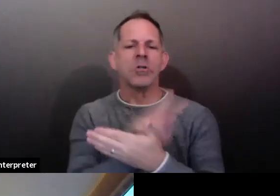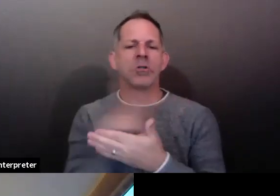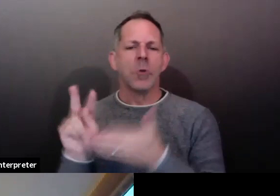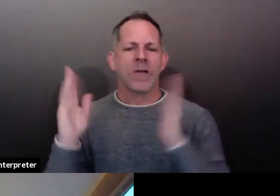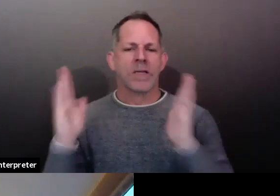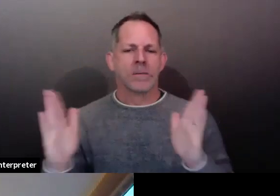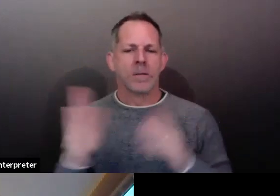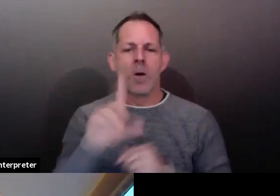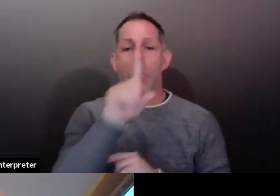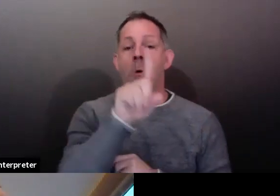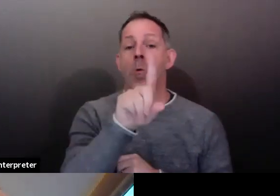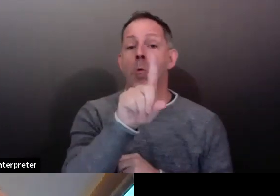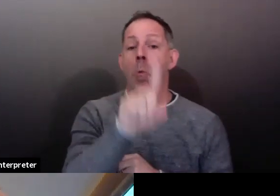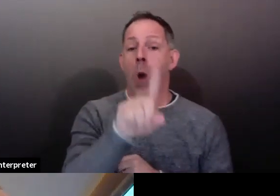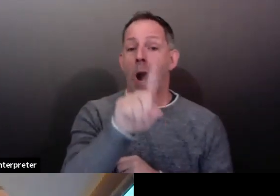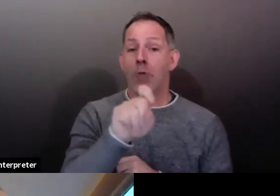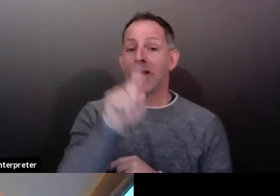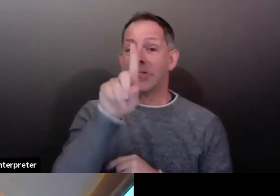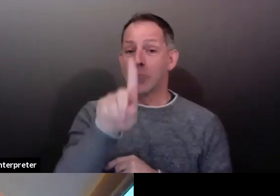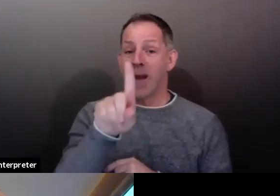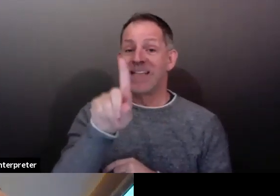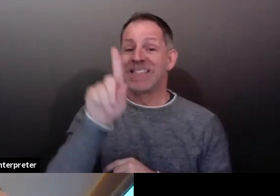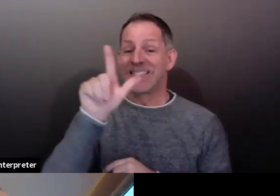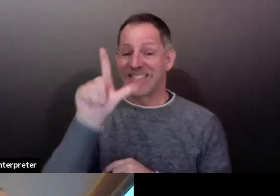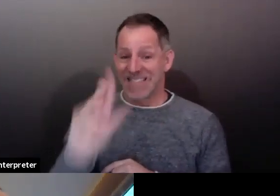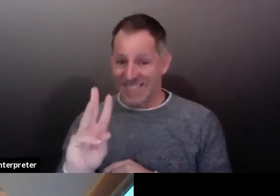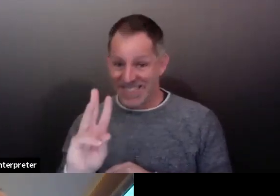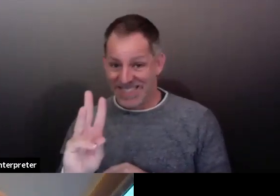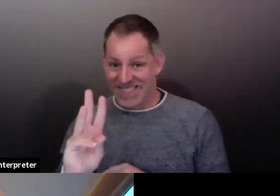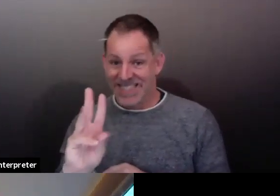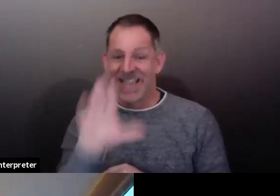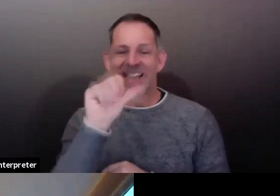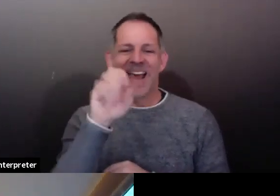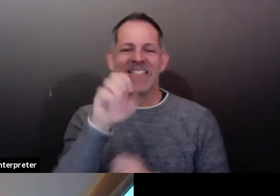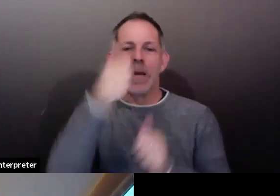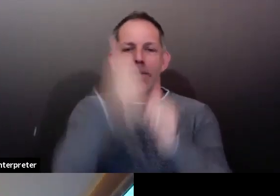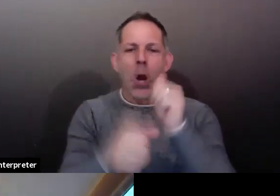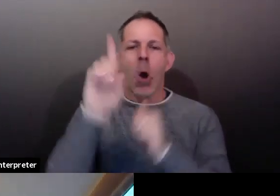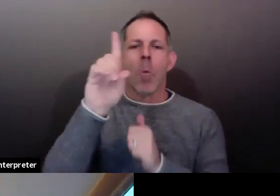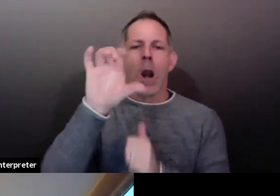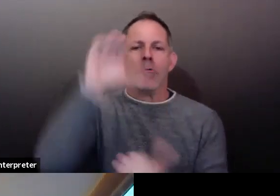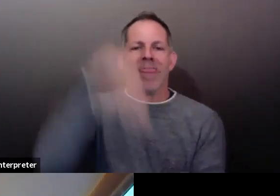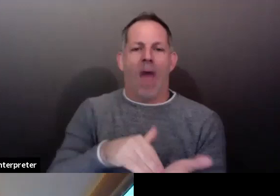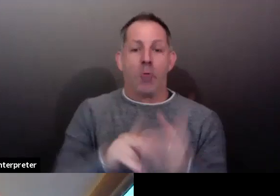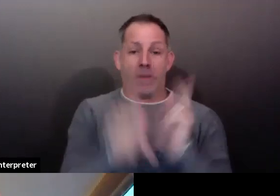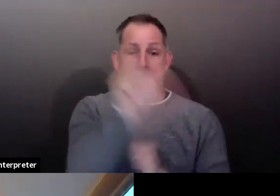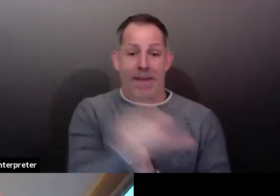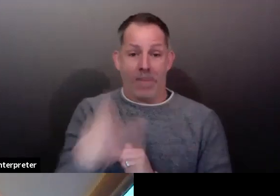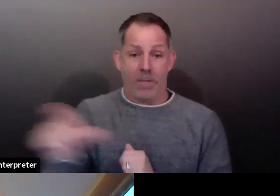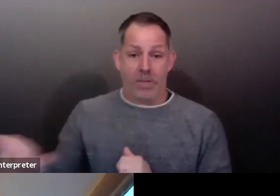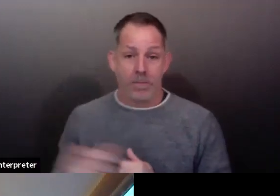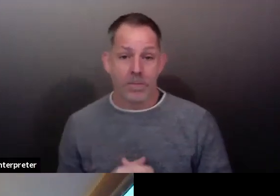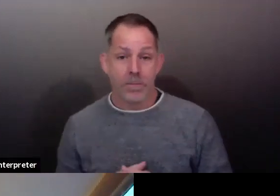residents over the past 14 days, extending up through Saturday,